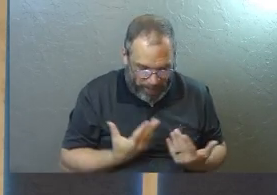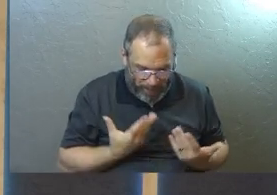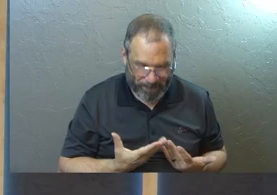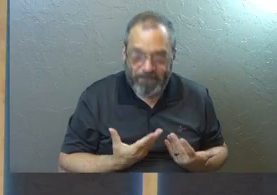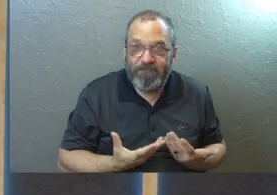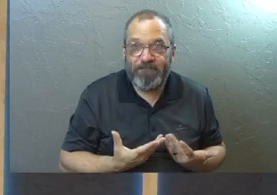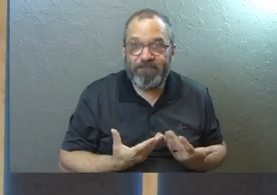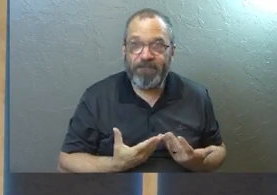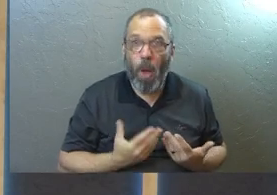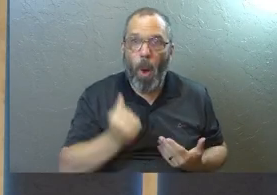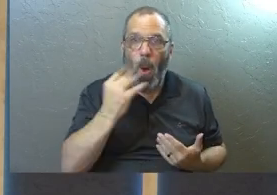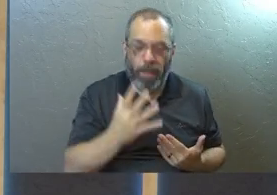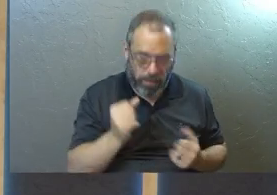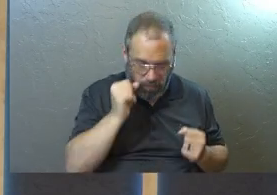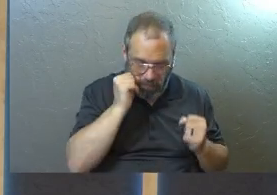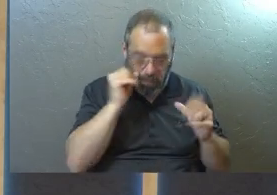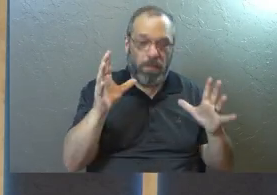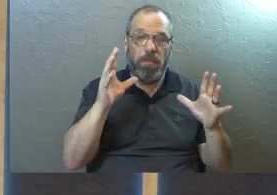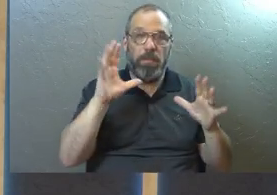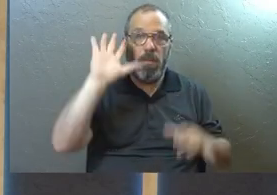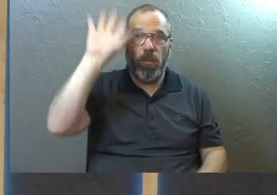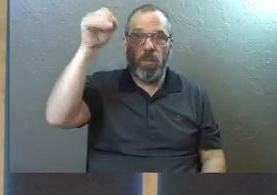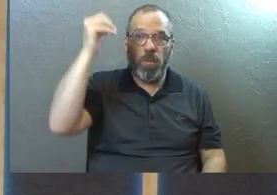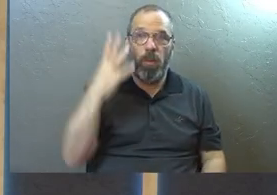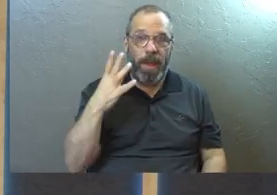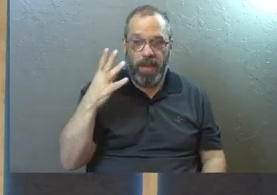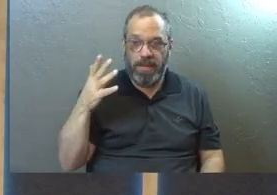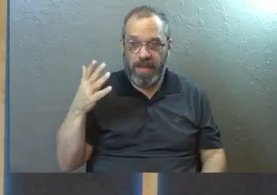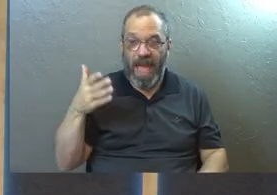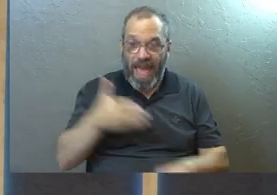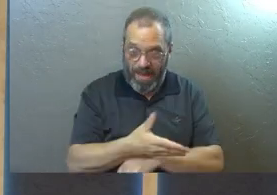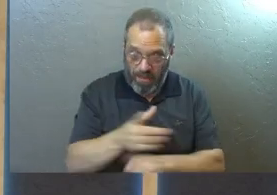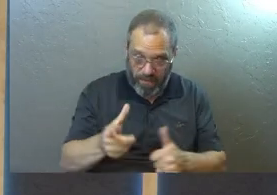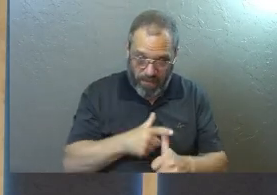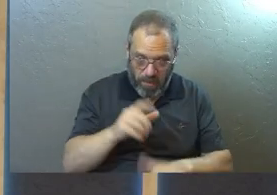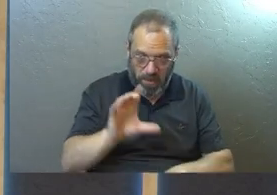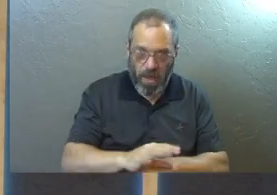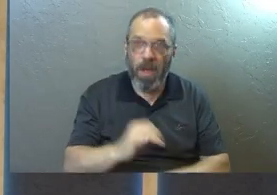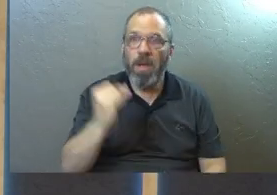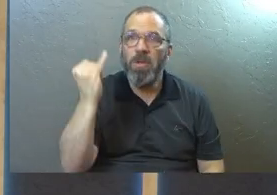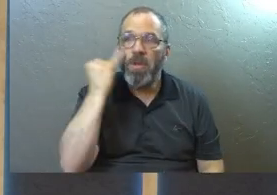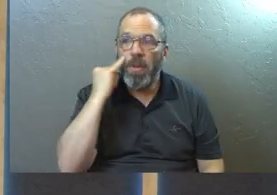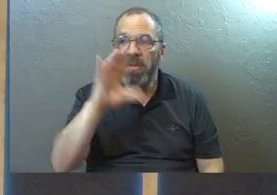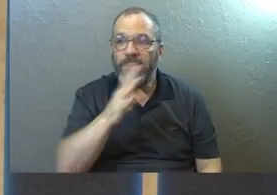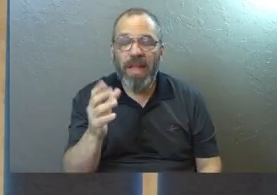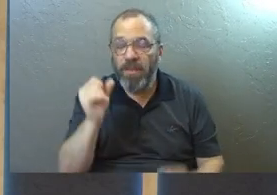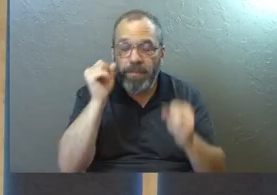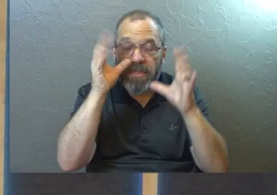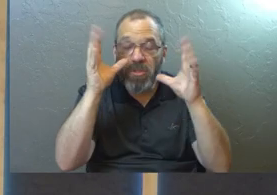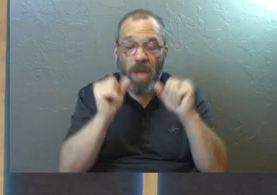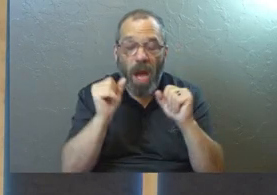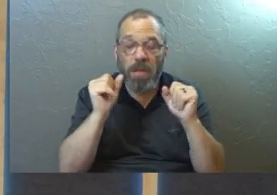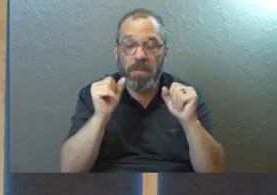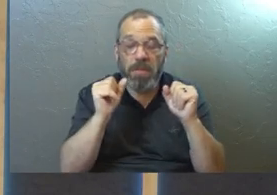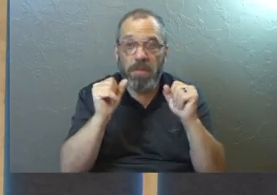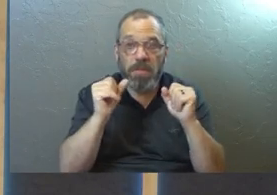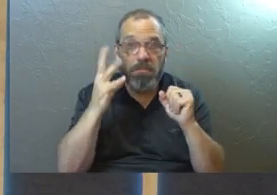Maybe God will cause you to be shocked by his grace. I talked to somebody after first service and they're like, what if I've never been shocked by his grace?